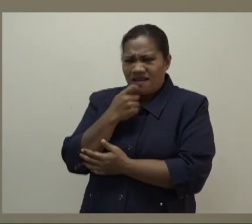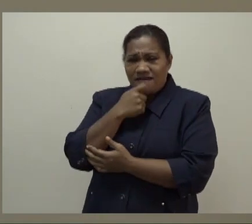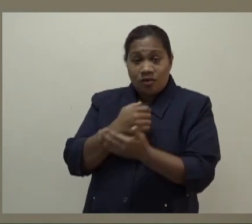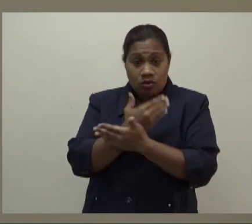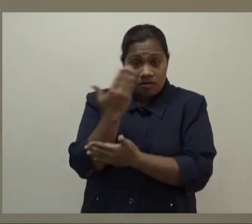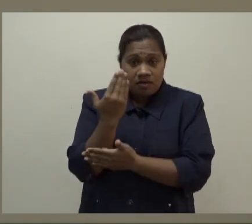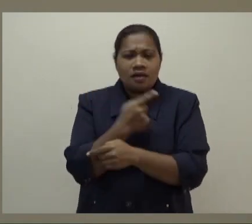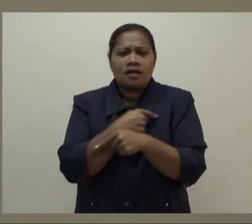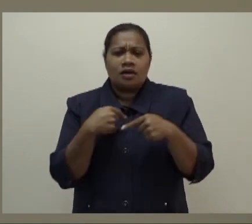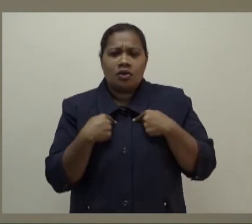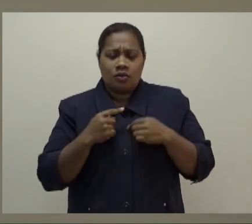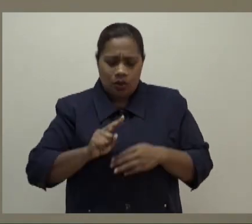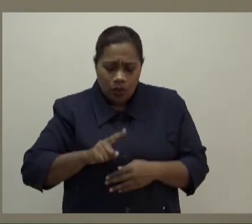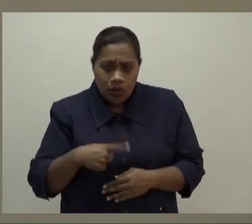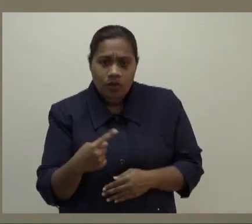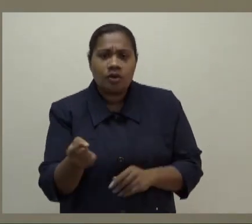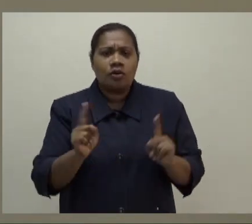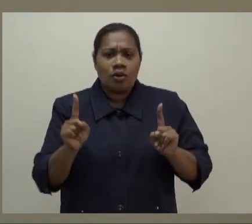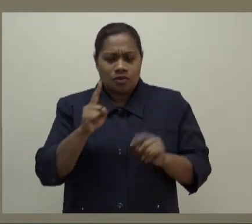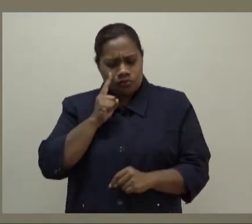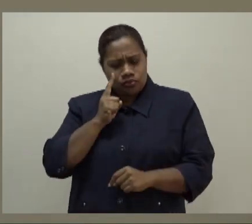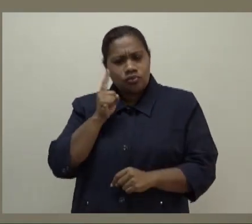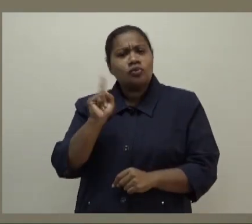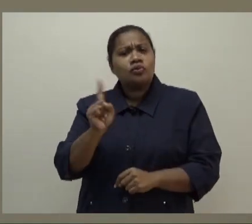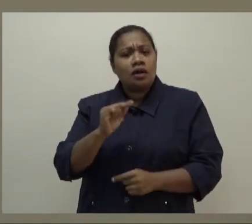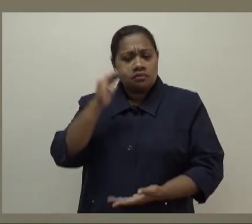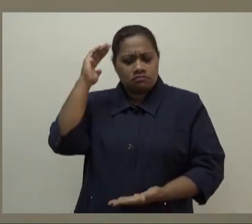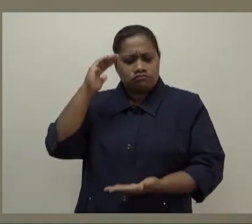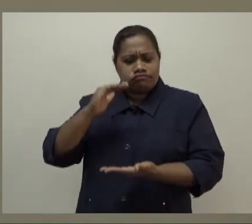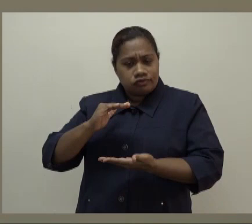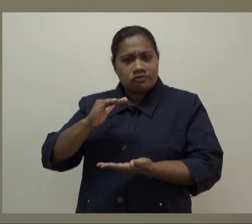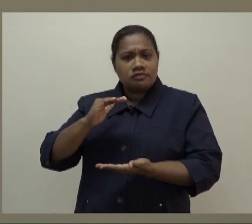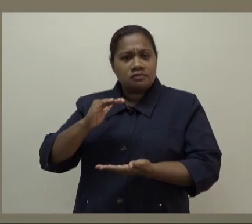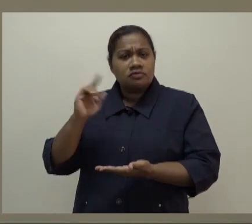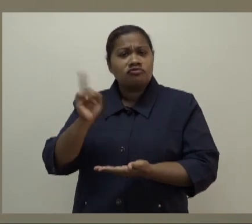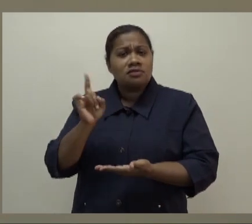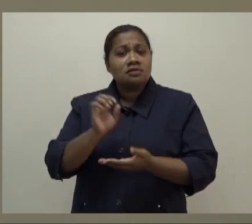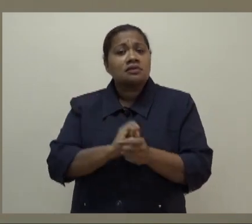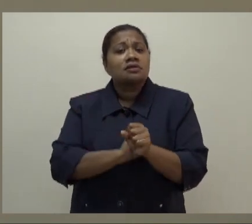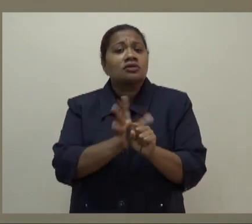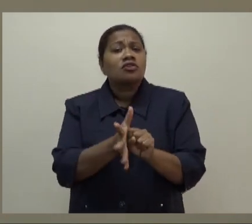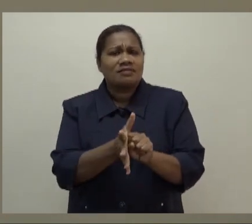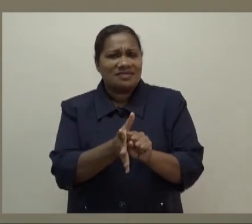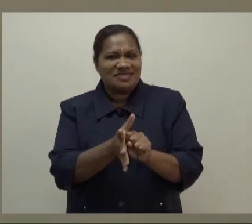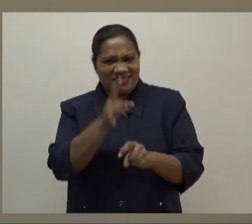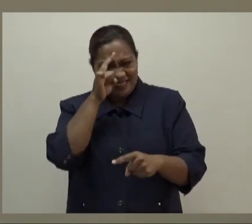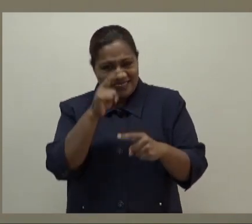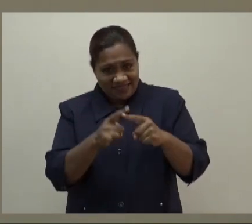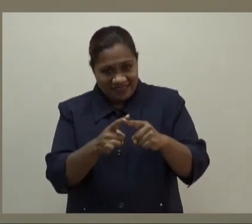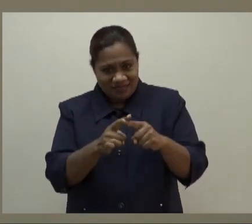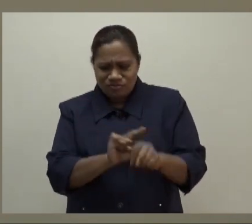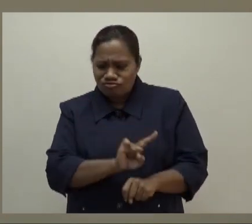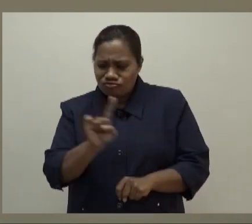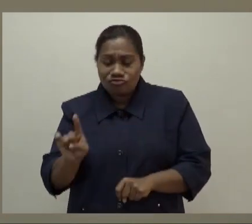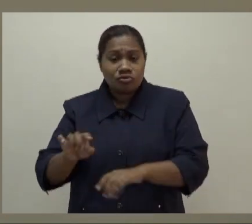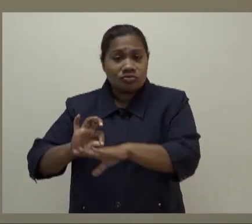We continue and persist to see a reduction in the COVID-related admissions. And